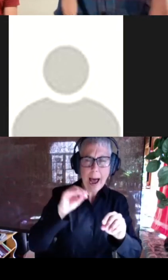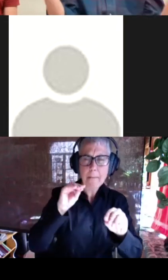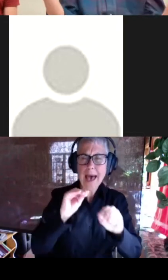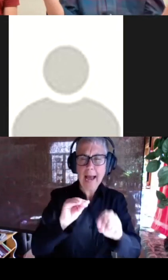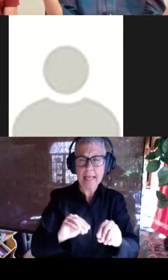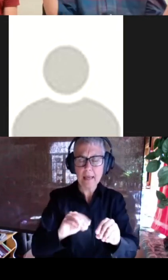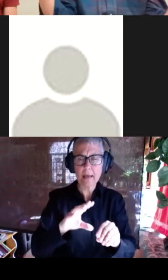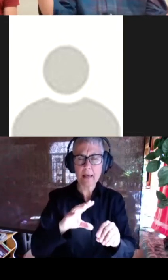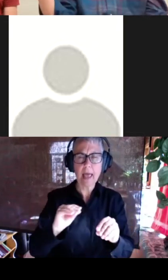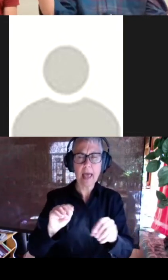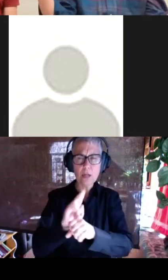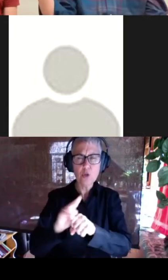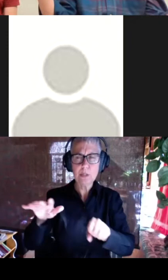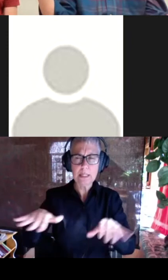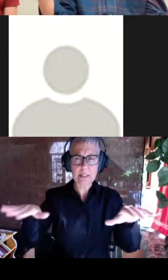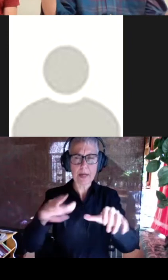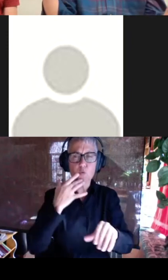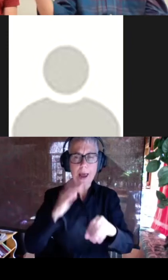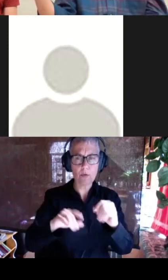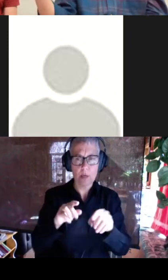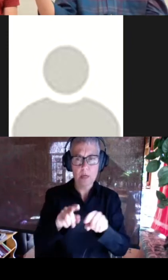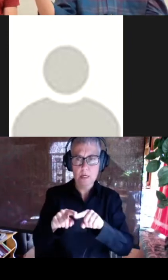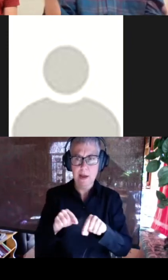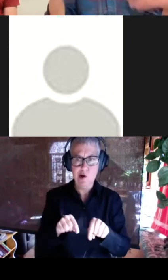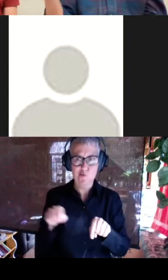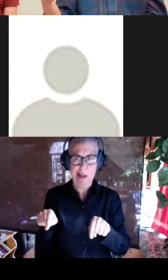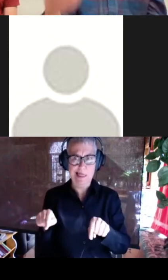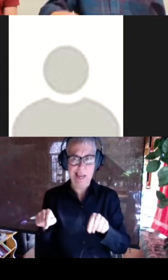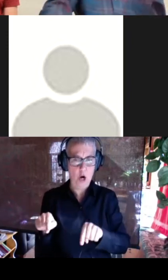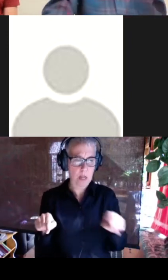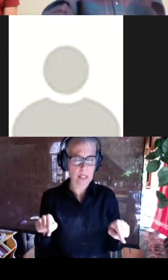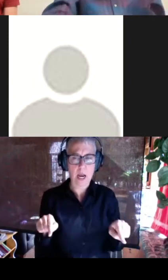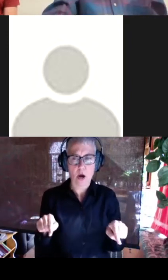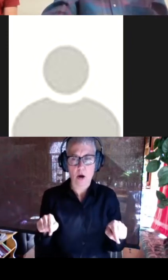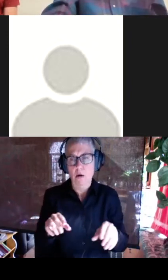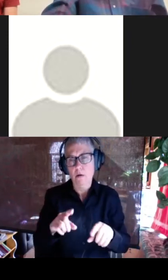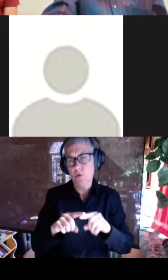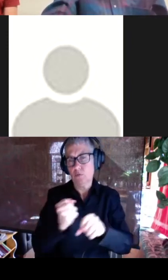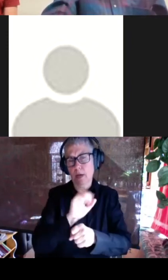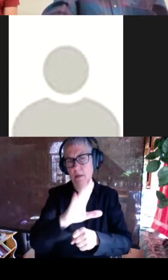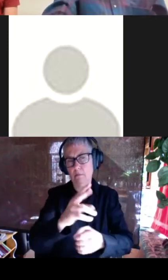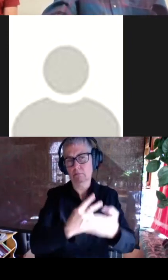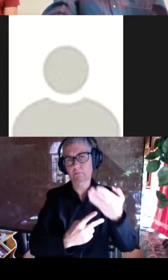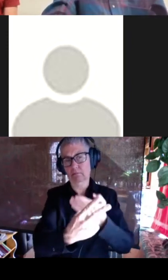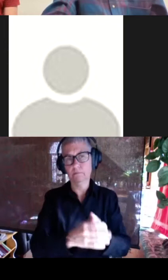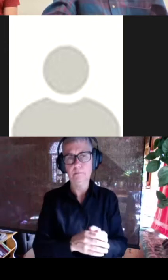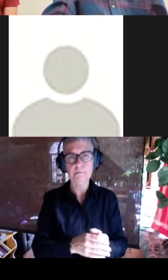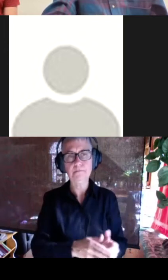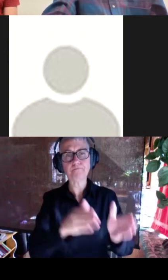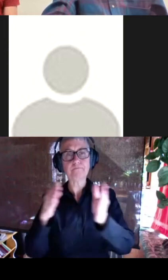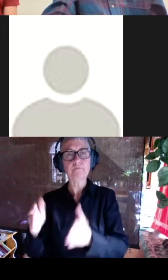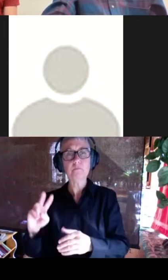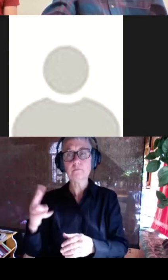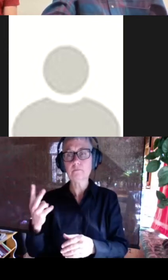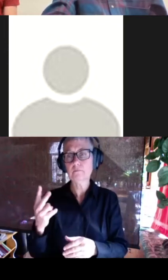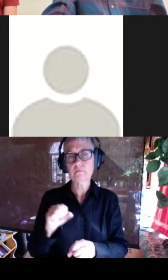than depending on the immediate flanking regions in sequence and structure to make its prediction. The second task that we trained